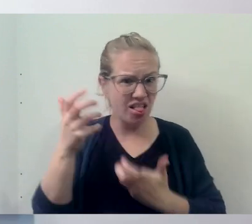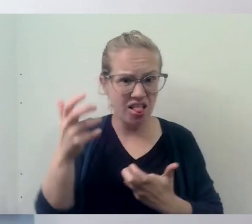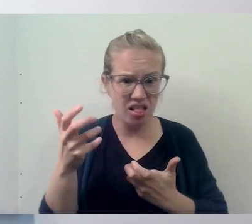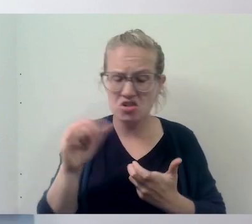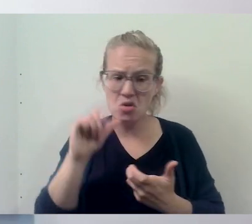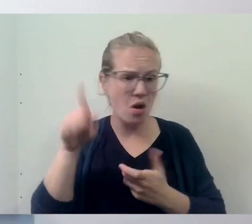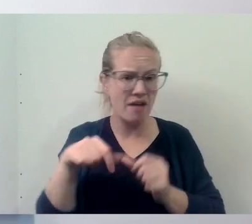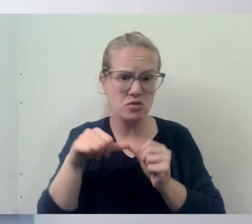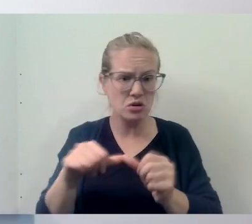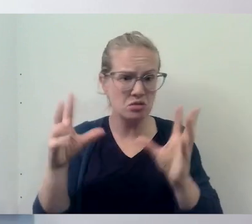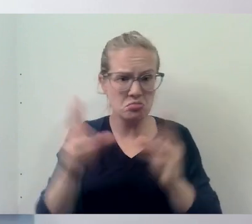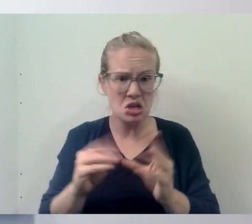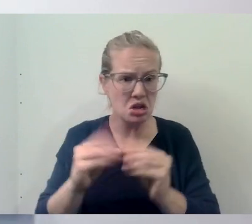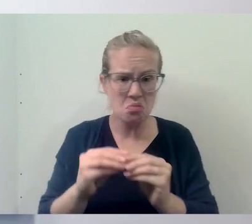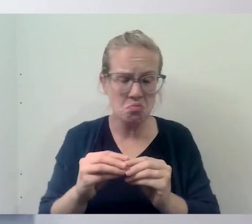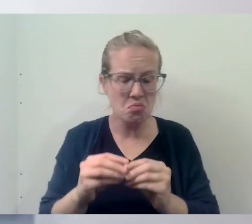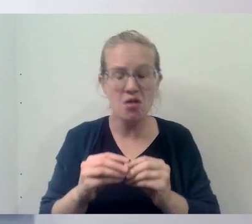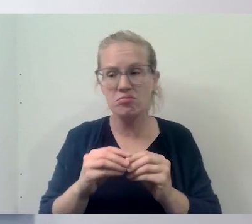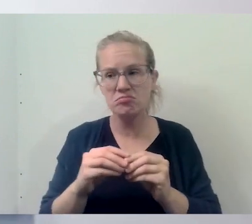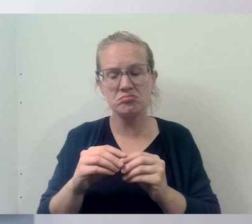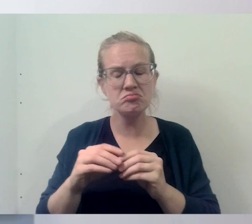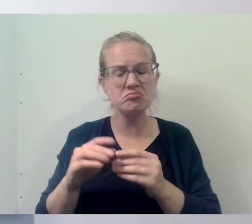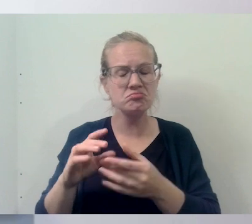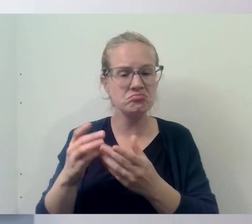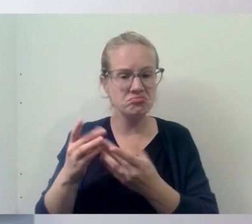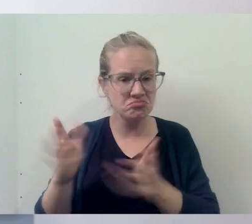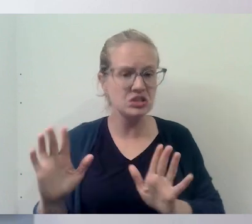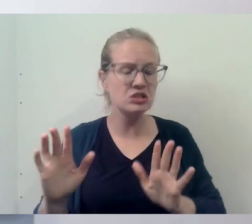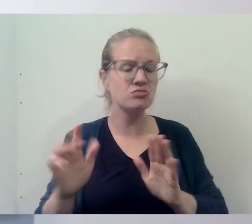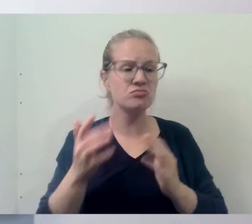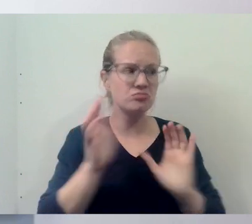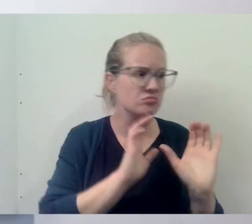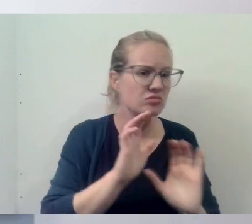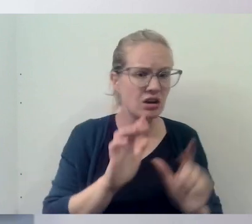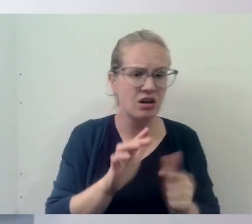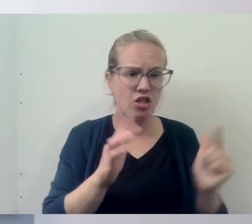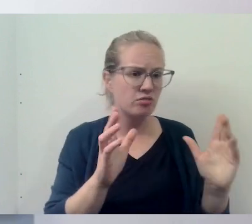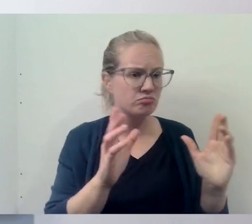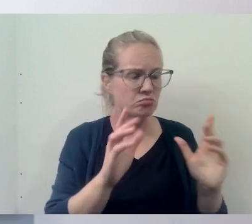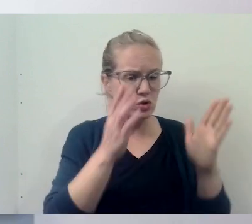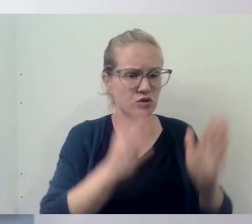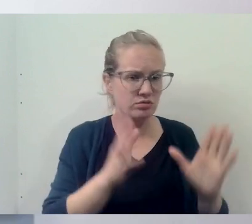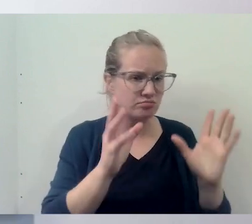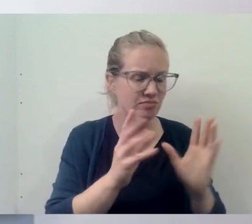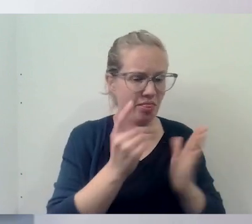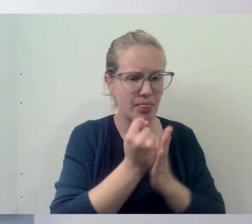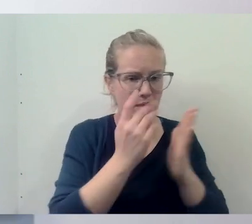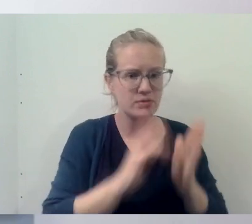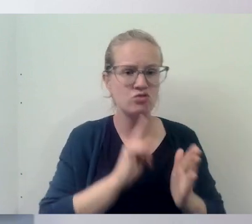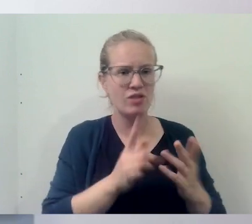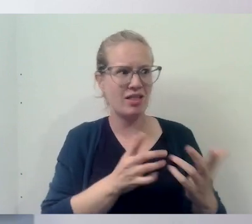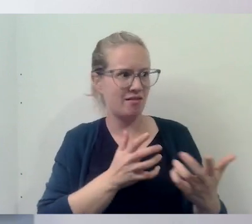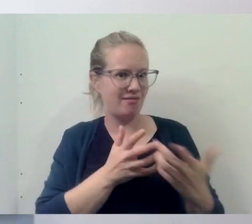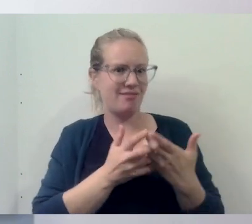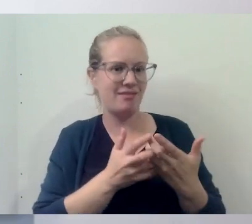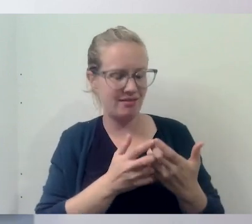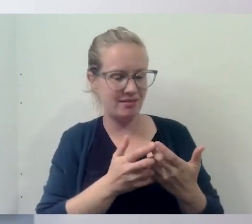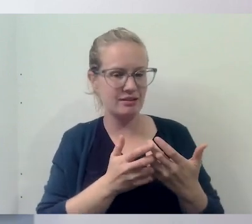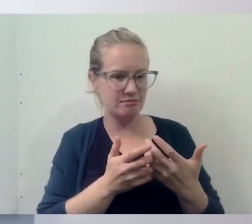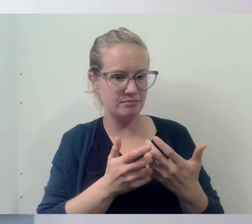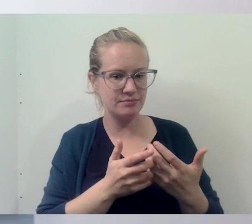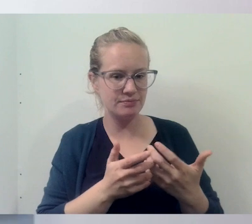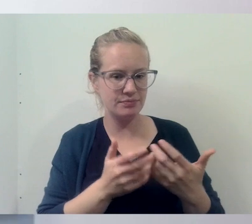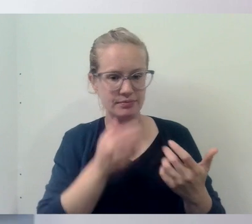person, you know, but to find some, you know, try somewhere else and until you find the one that really works for you.